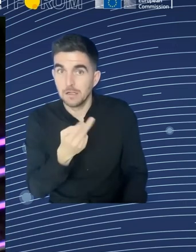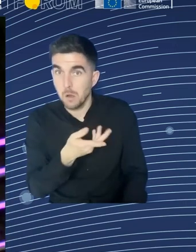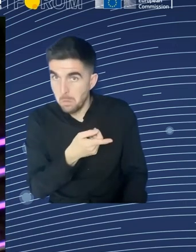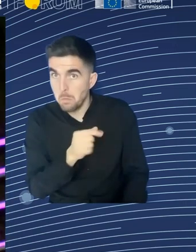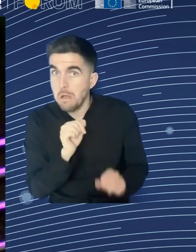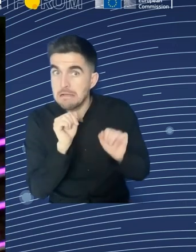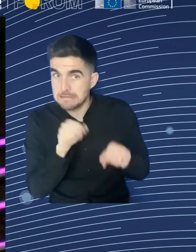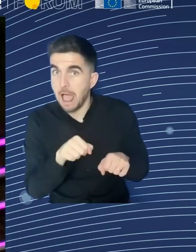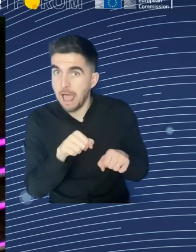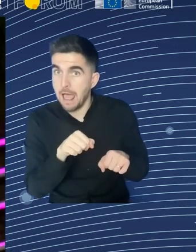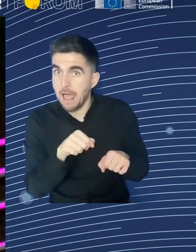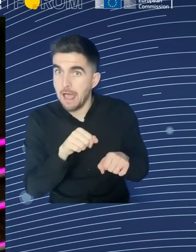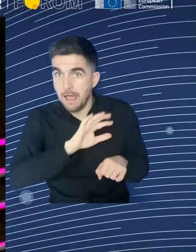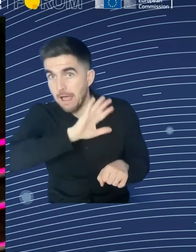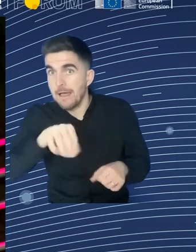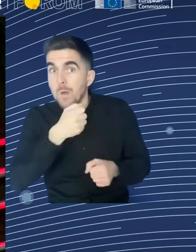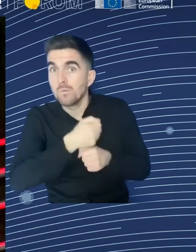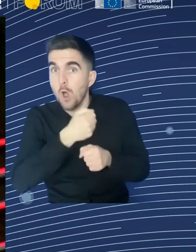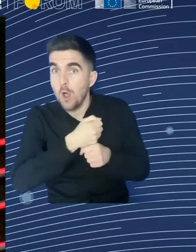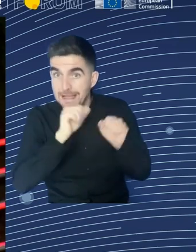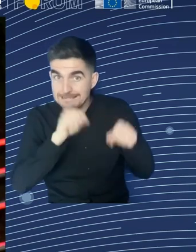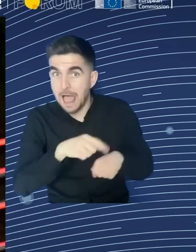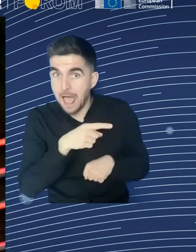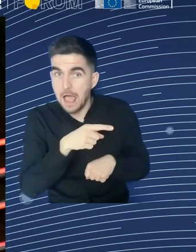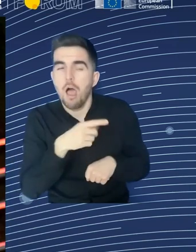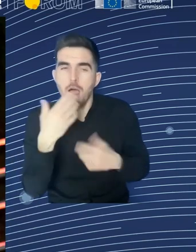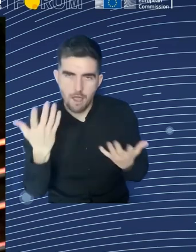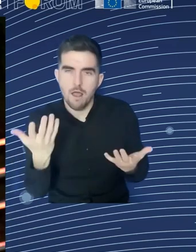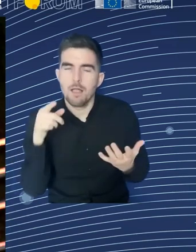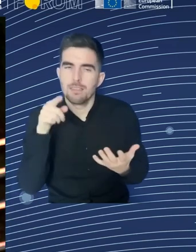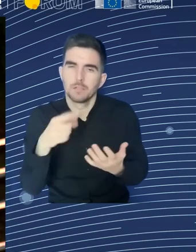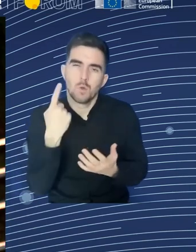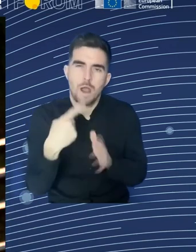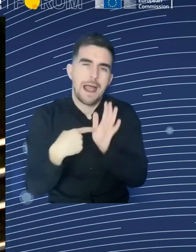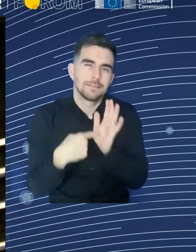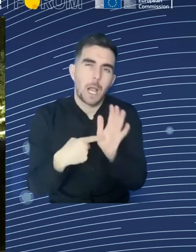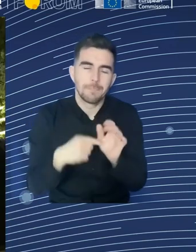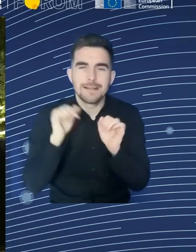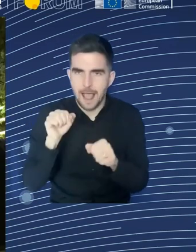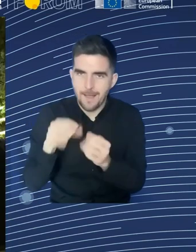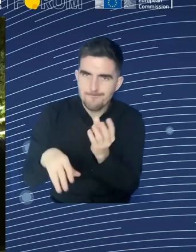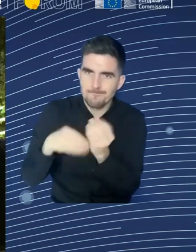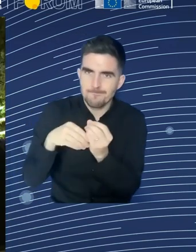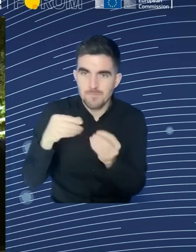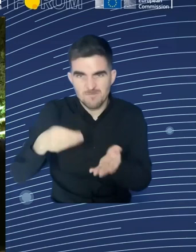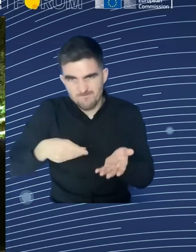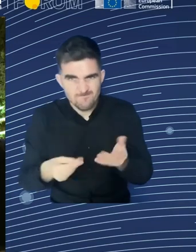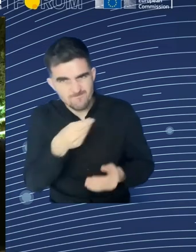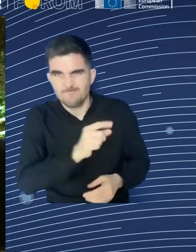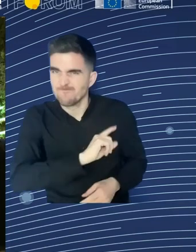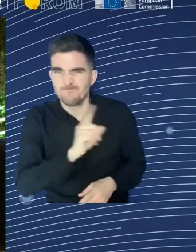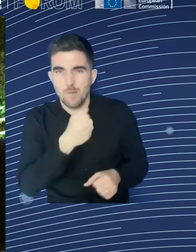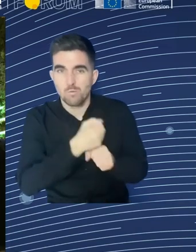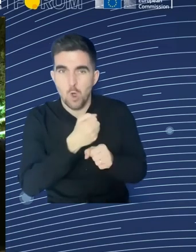employers to create opportunities for people in long-term incapacity to go back to work. So there is a multidisciplinary